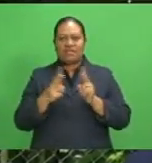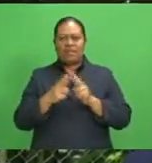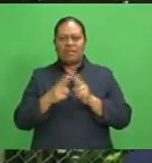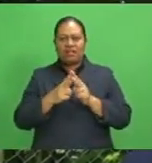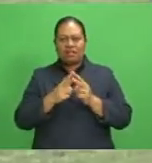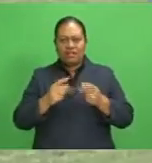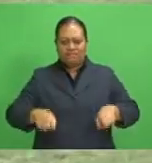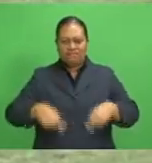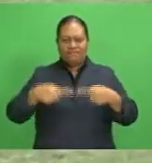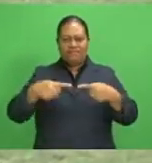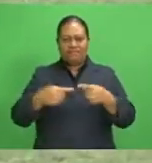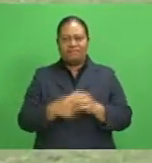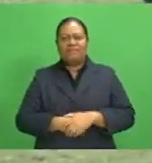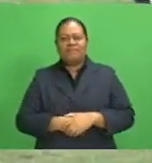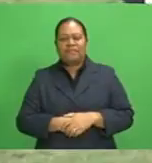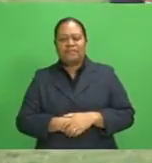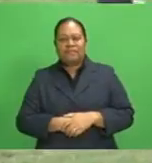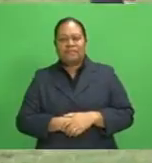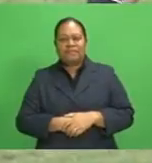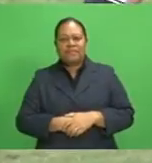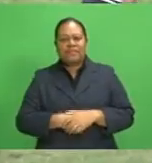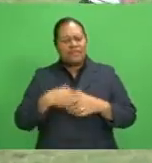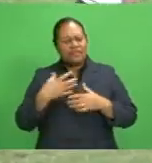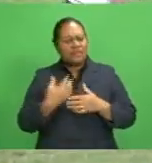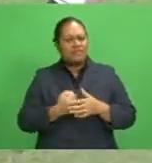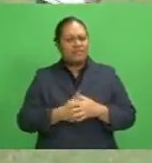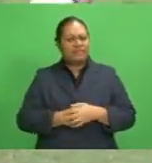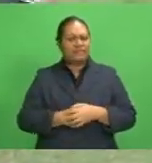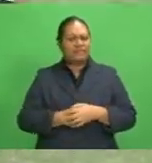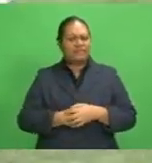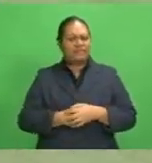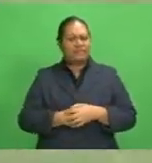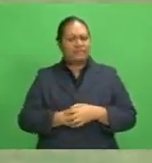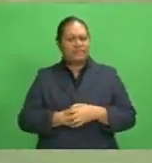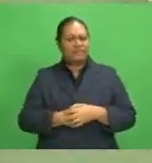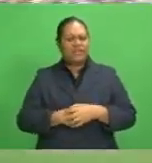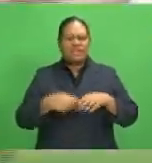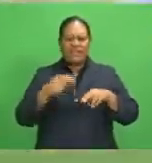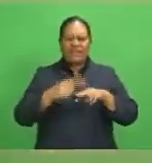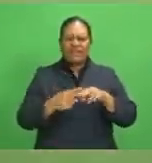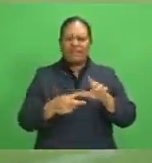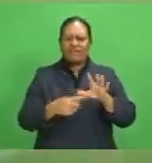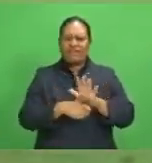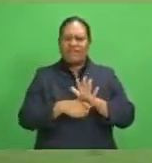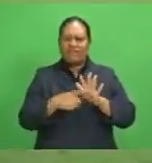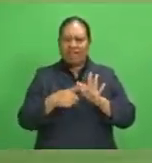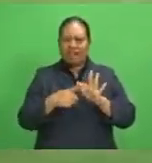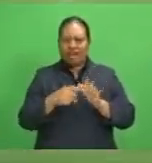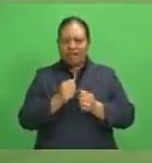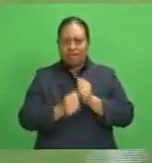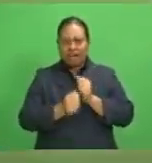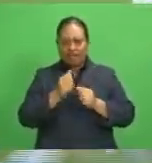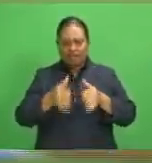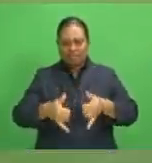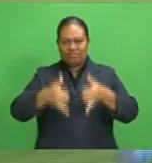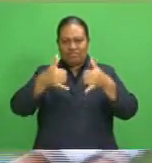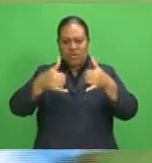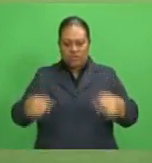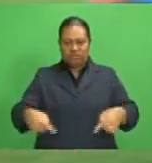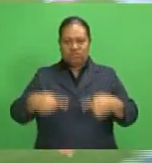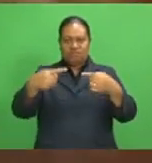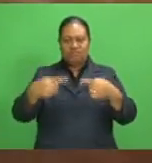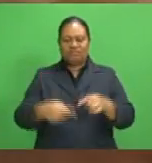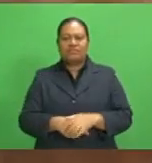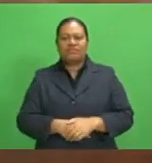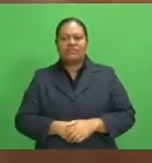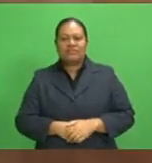a Fairbrother challenge. Whoever placed the Fairbrother hula in the home ground will also be challenged for the Fairbrother.